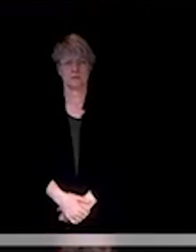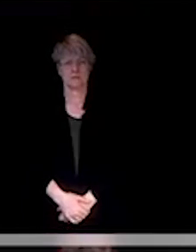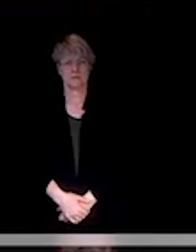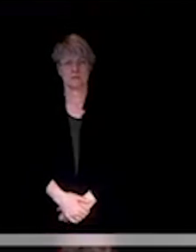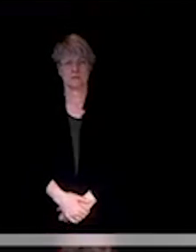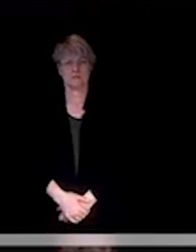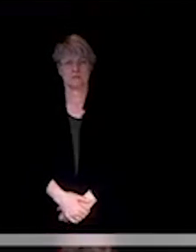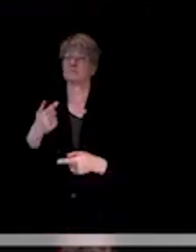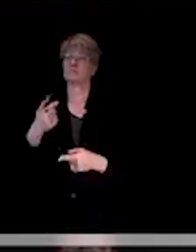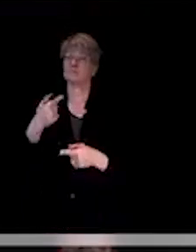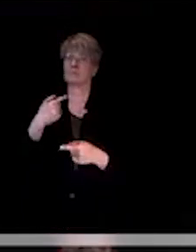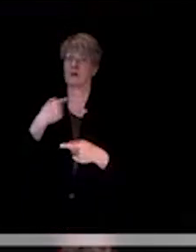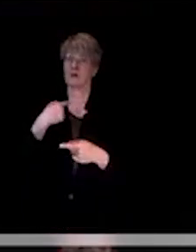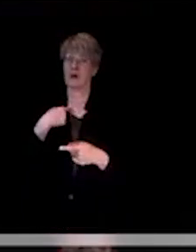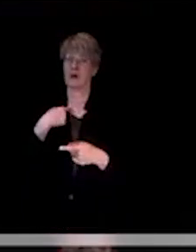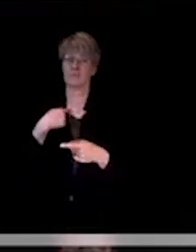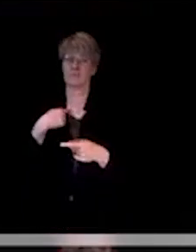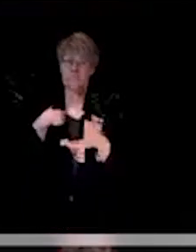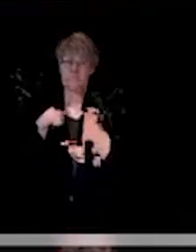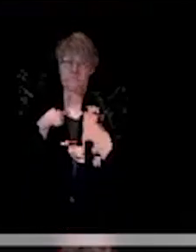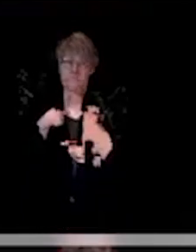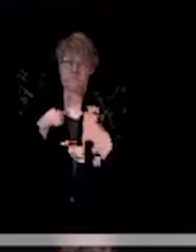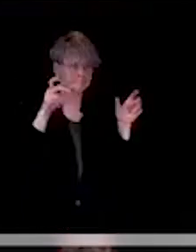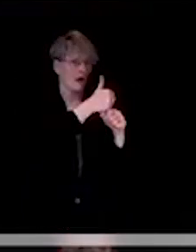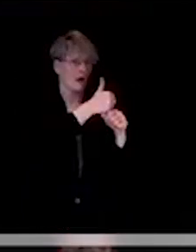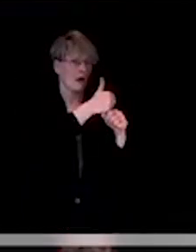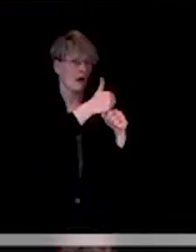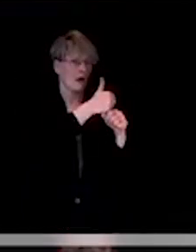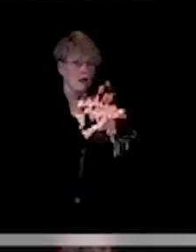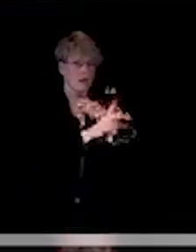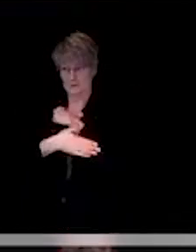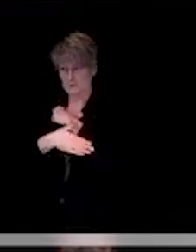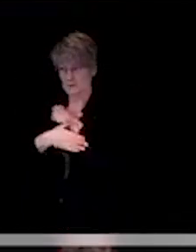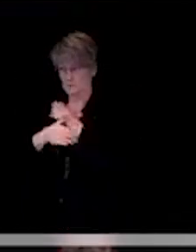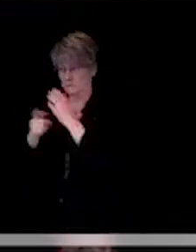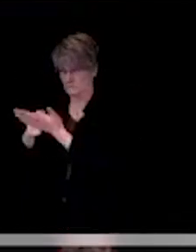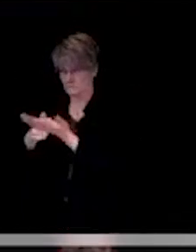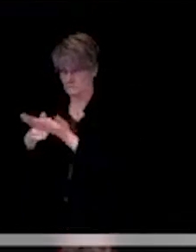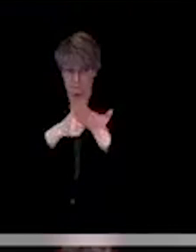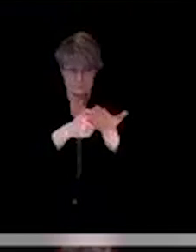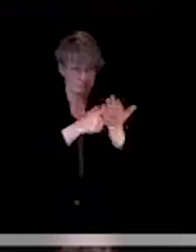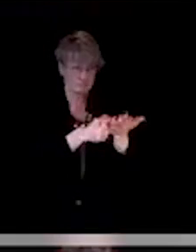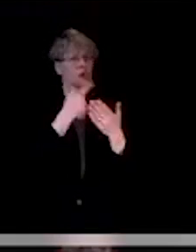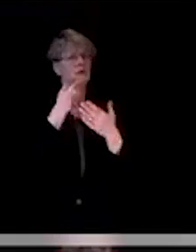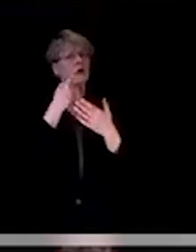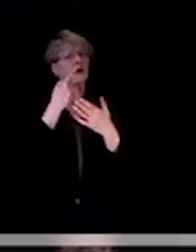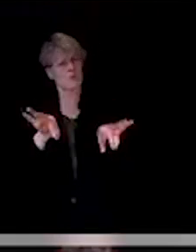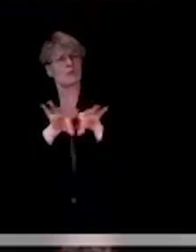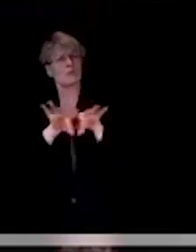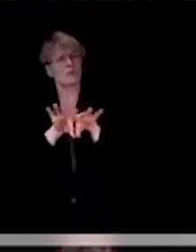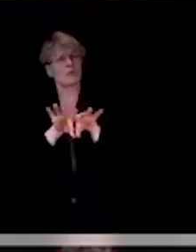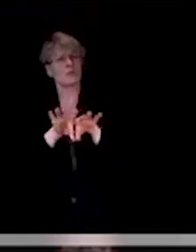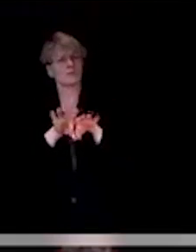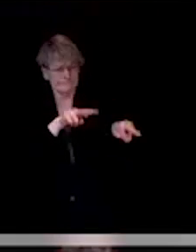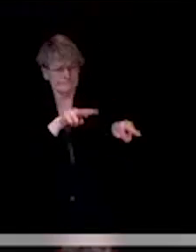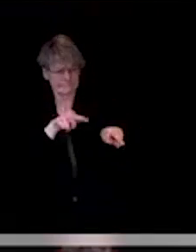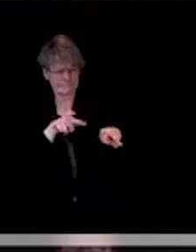talking about this and I think there's value in actually monitoring that to see if you might have more